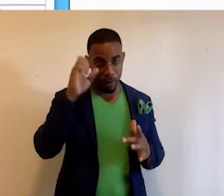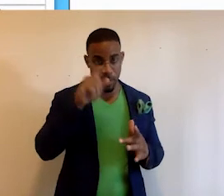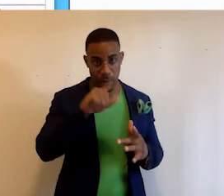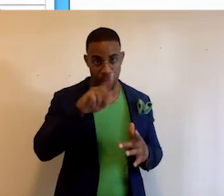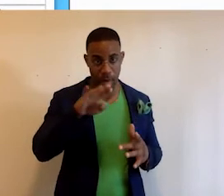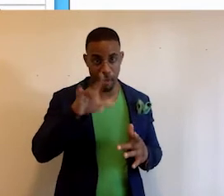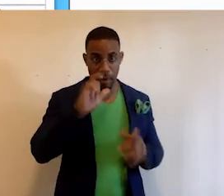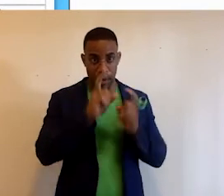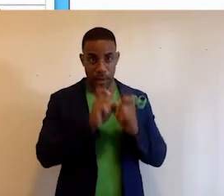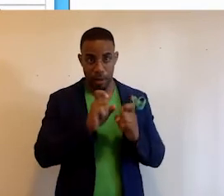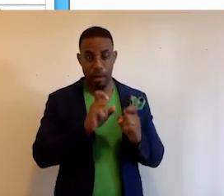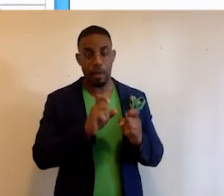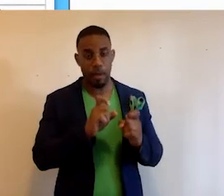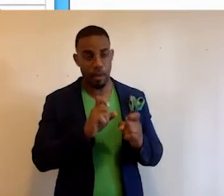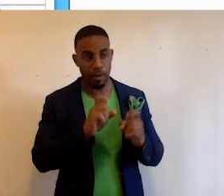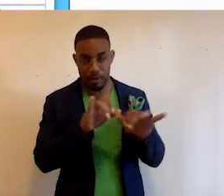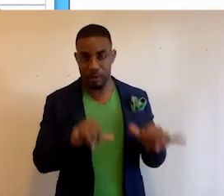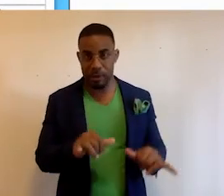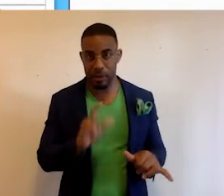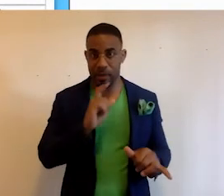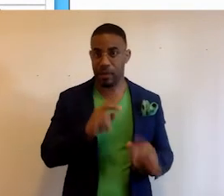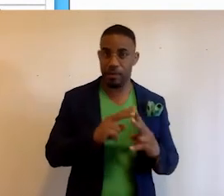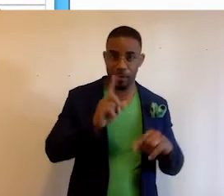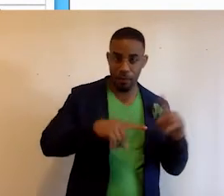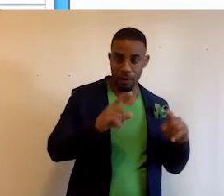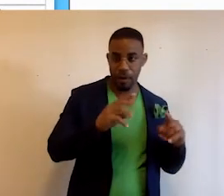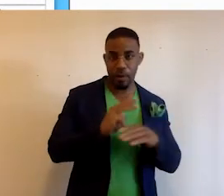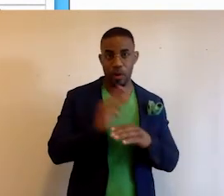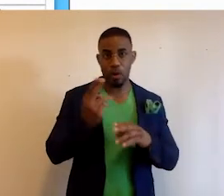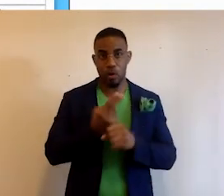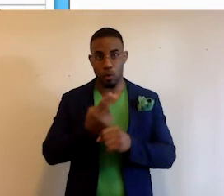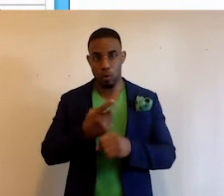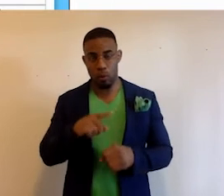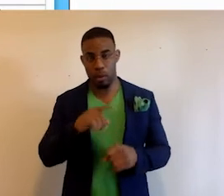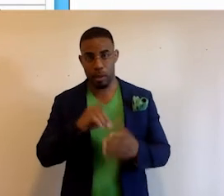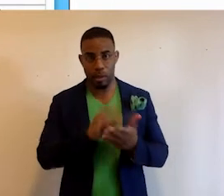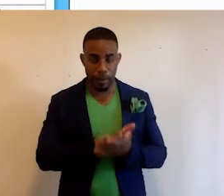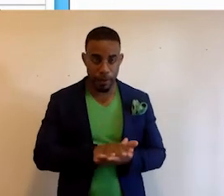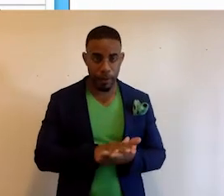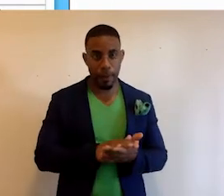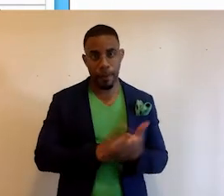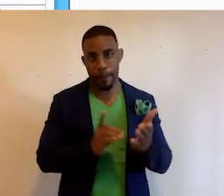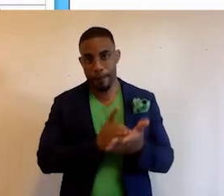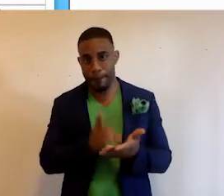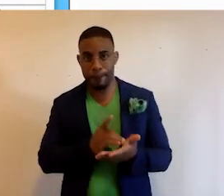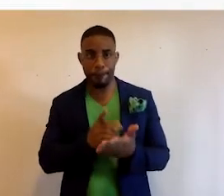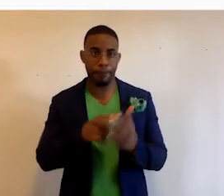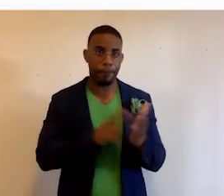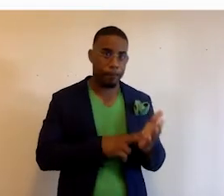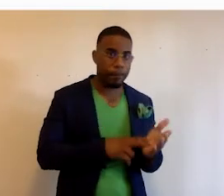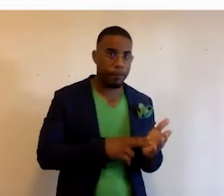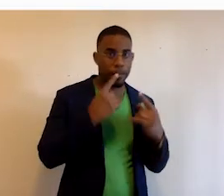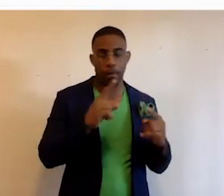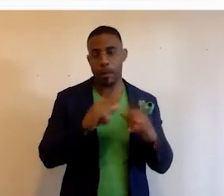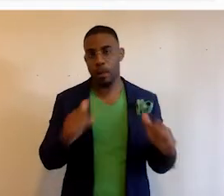Lucia, which is a custom content management system that their various ministries use to publish news, documents, directories, contract announcements,